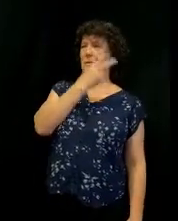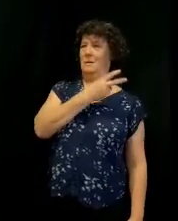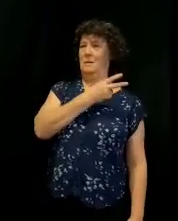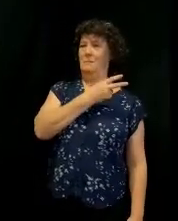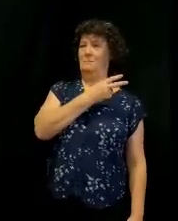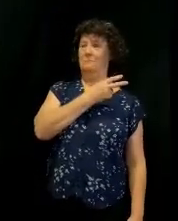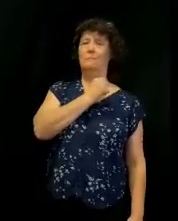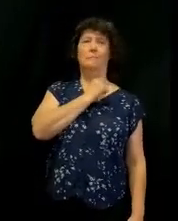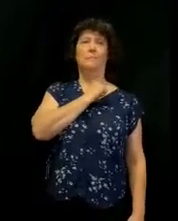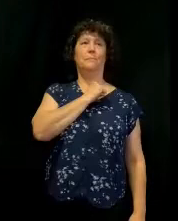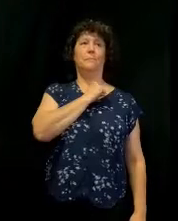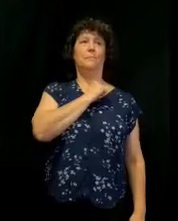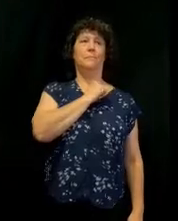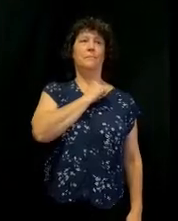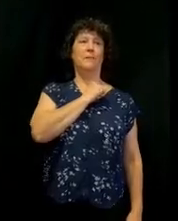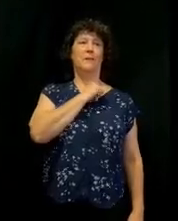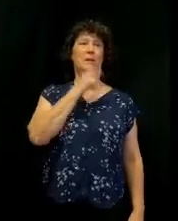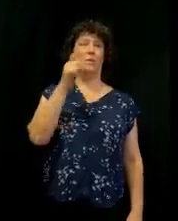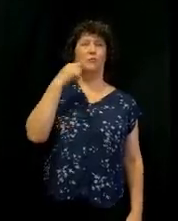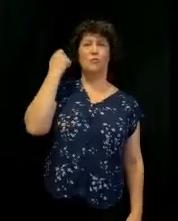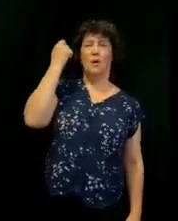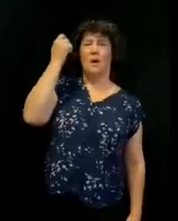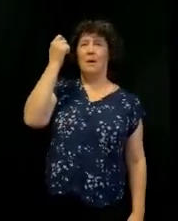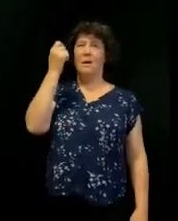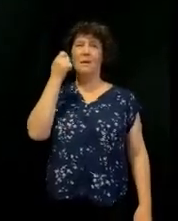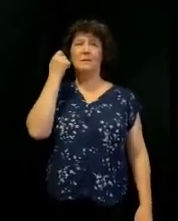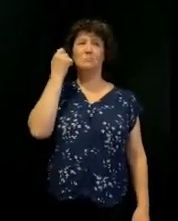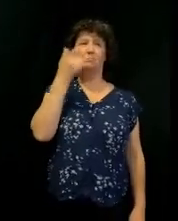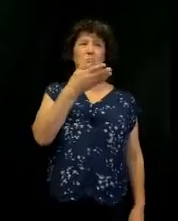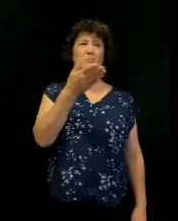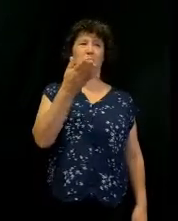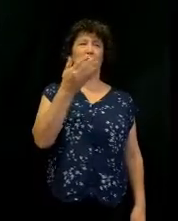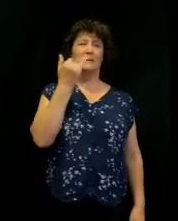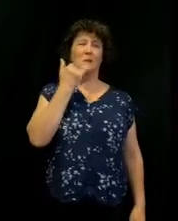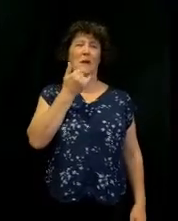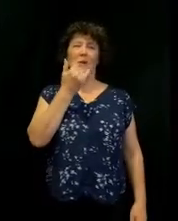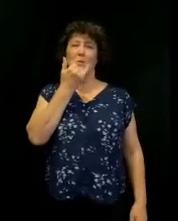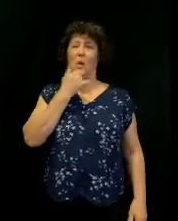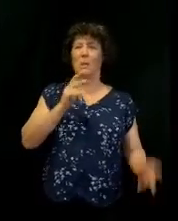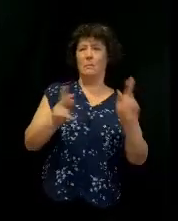Right? There's those crazy, there's those crazy Israelites.